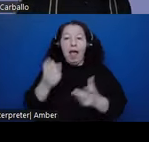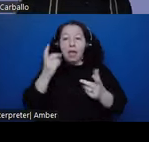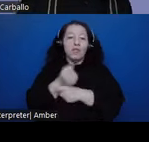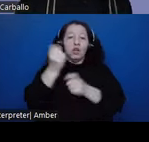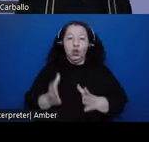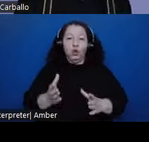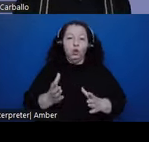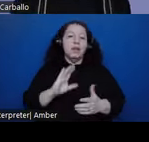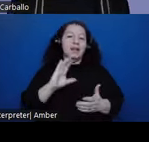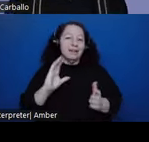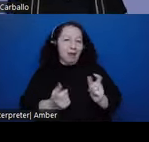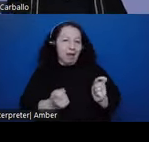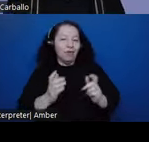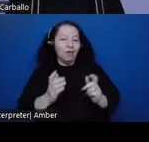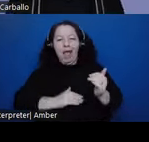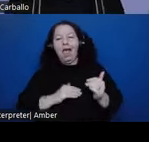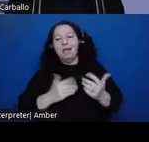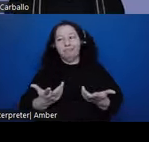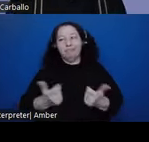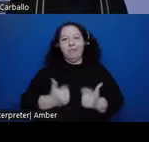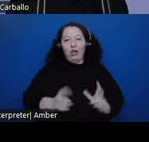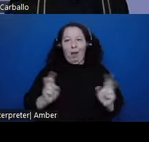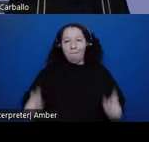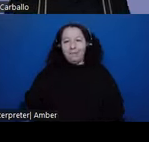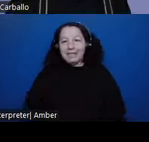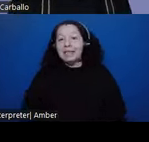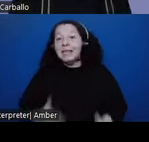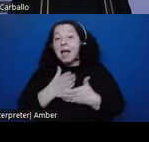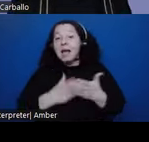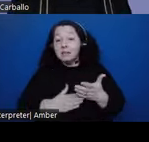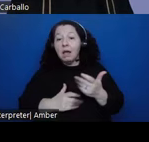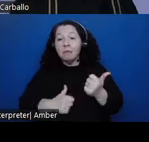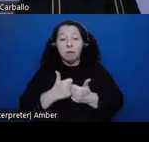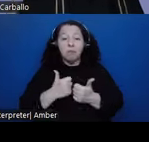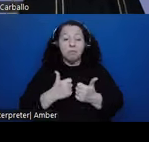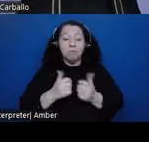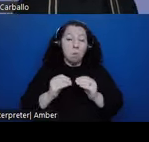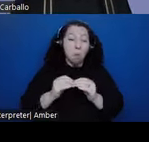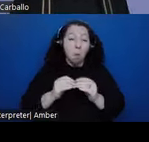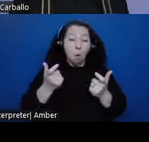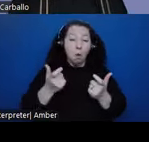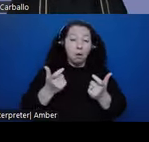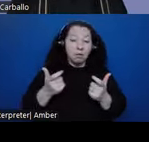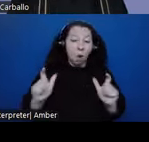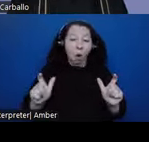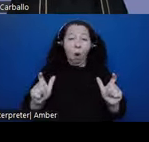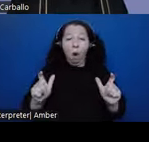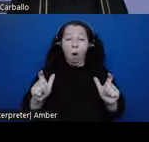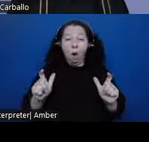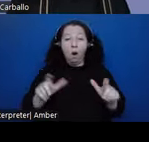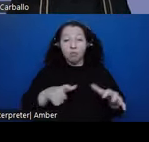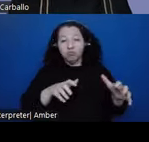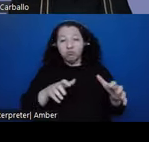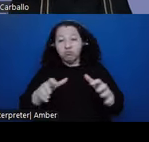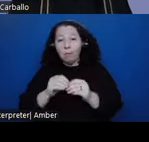than victims. Some of the larger campaigns or more distant campaigns that the Tlaxcala texts were involved